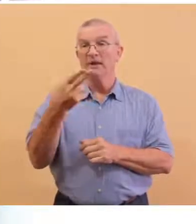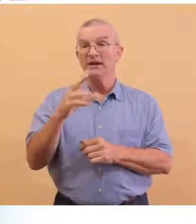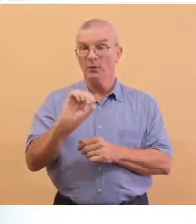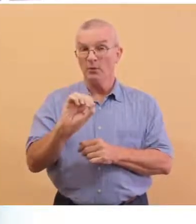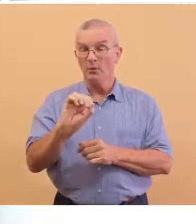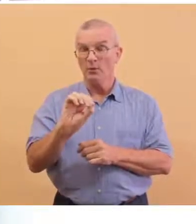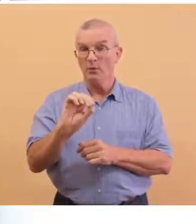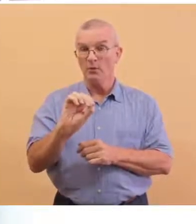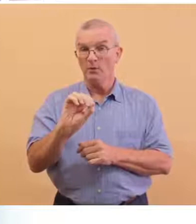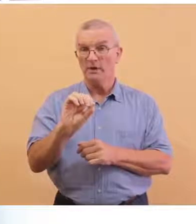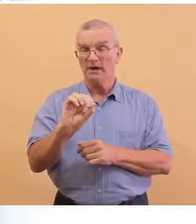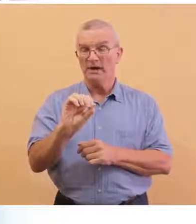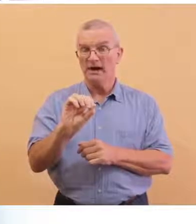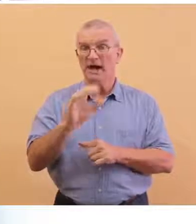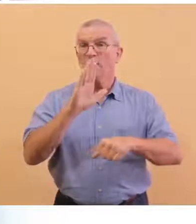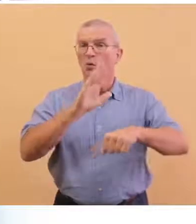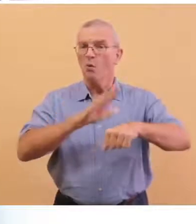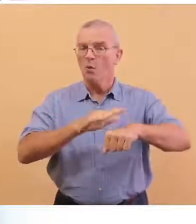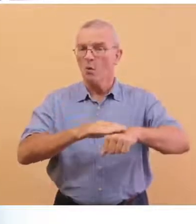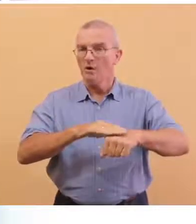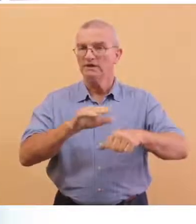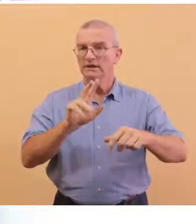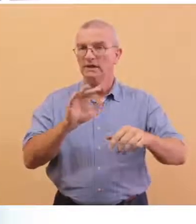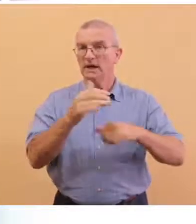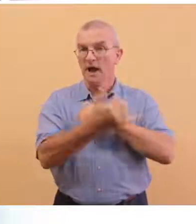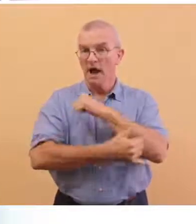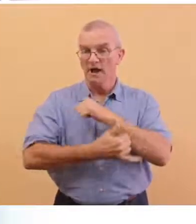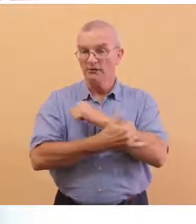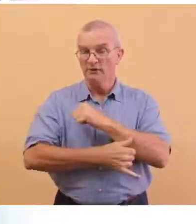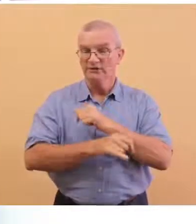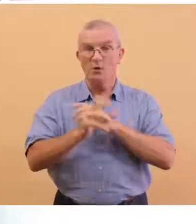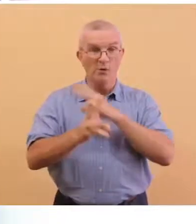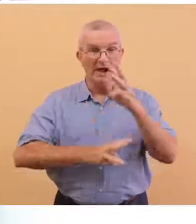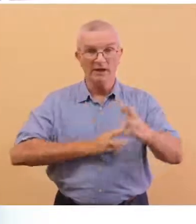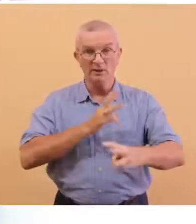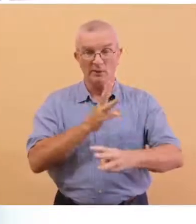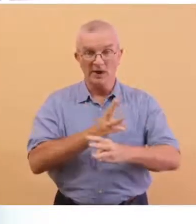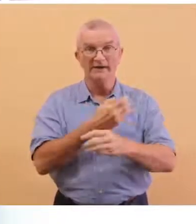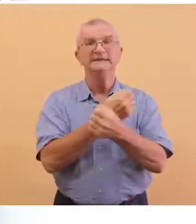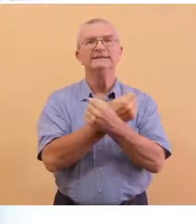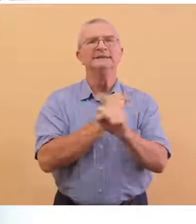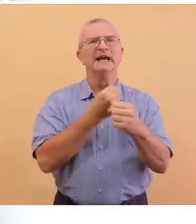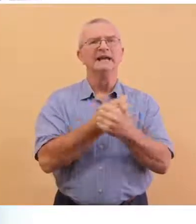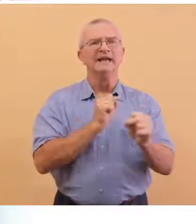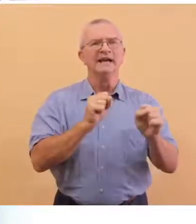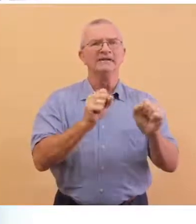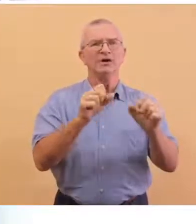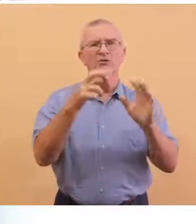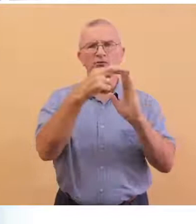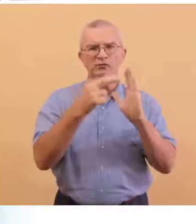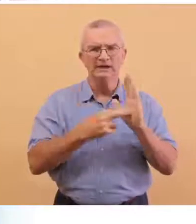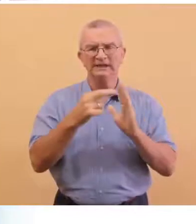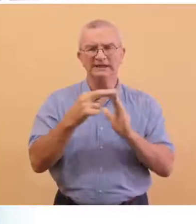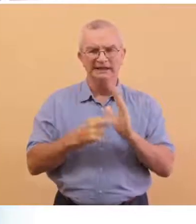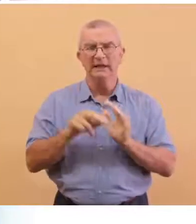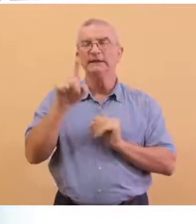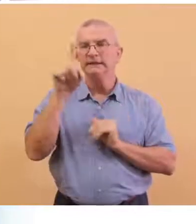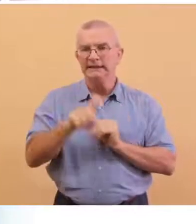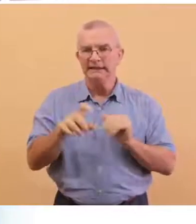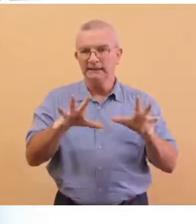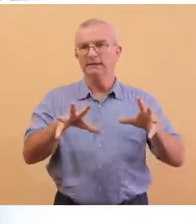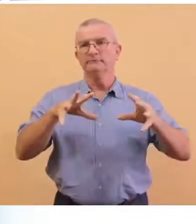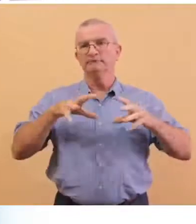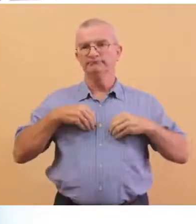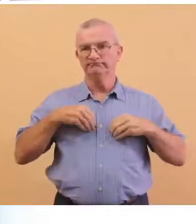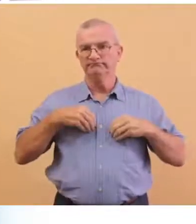has cautioned countries globally about the safety measures that need to be adopted